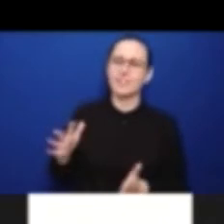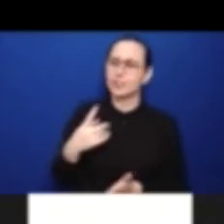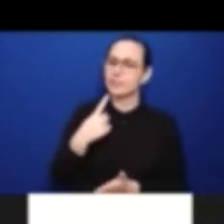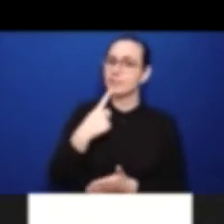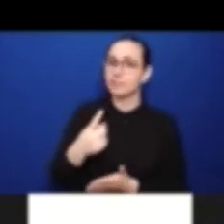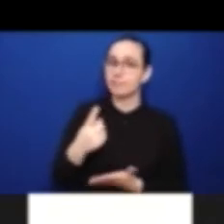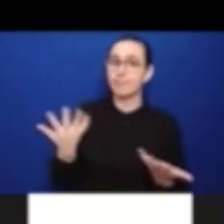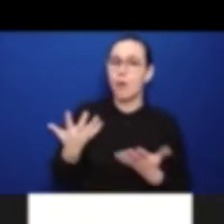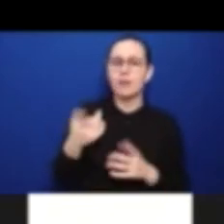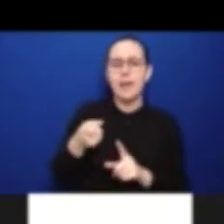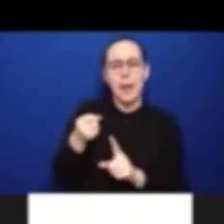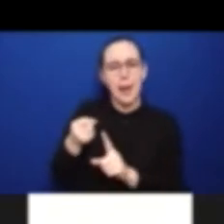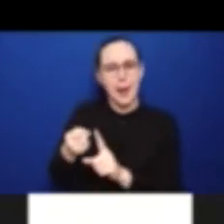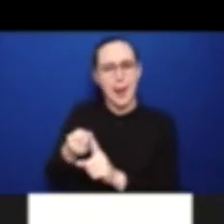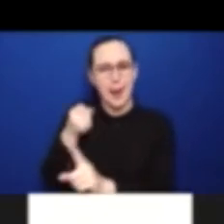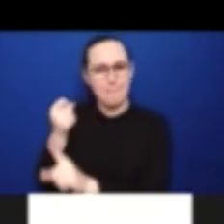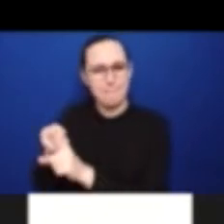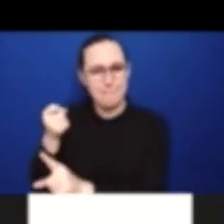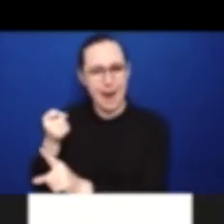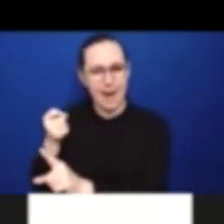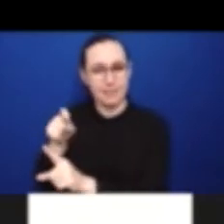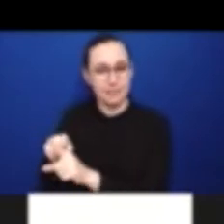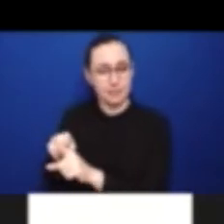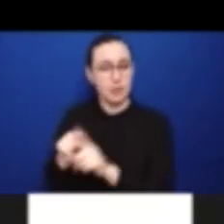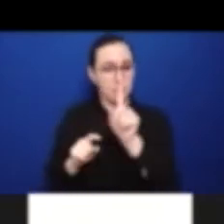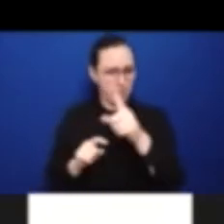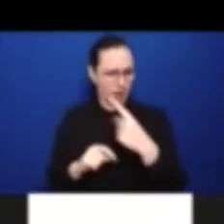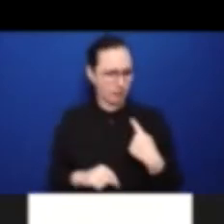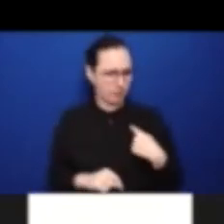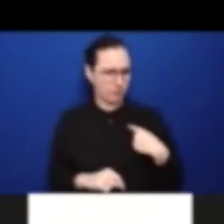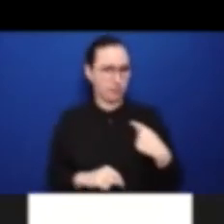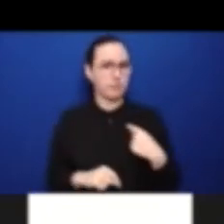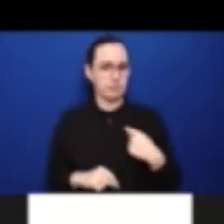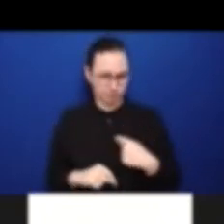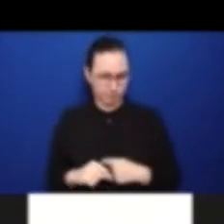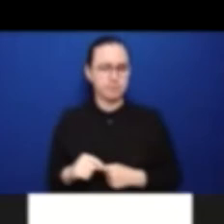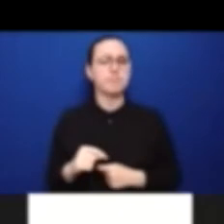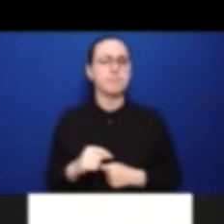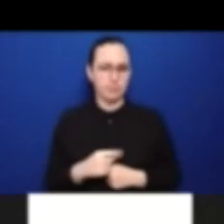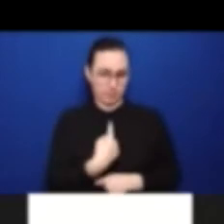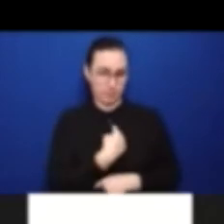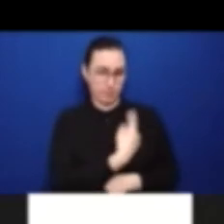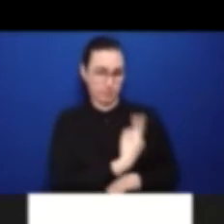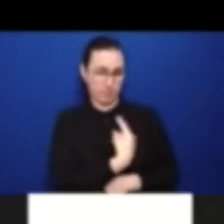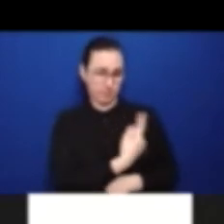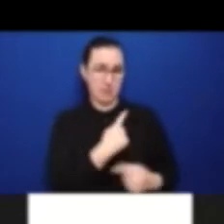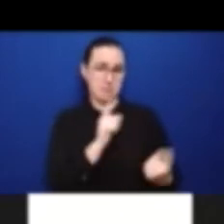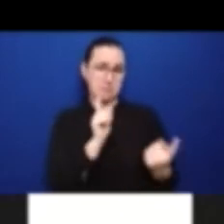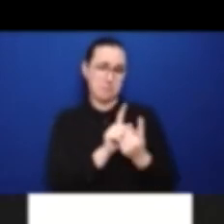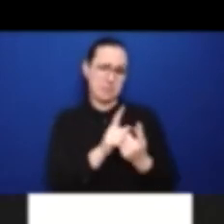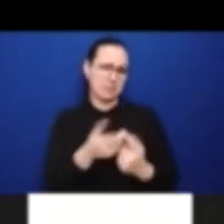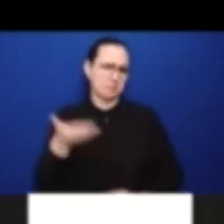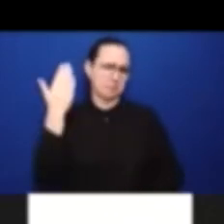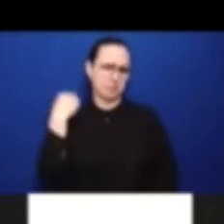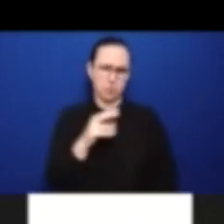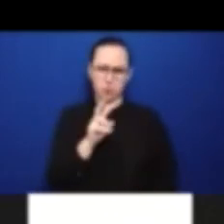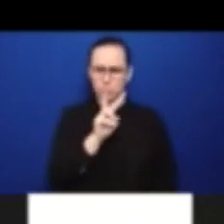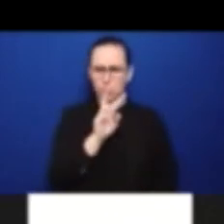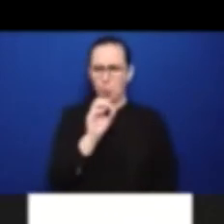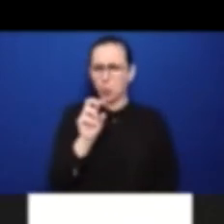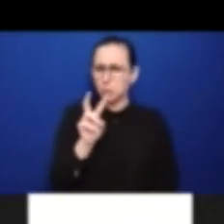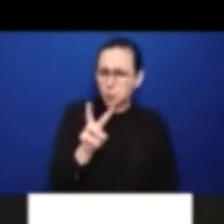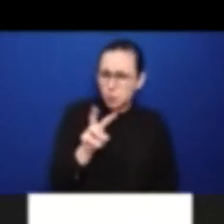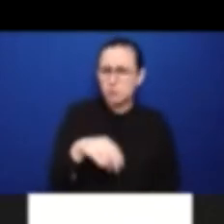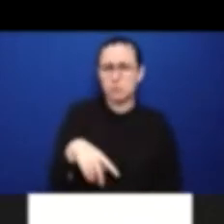meetings of the ad hoc committee. I think that Ambassador McKay took over as chair